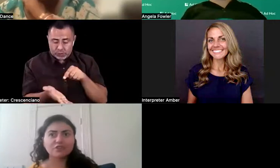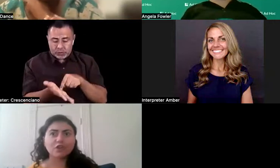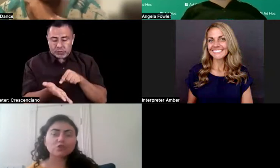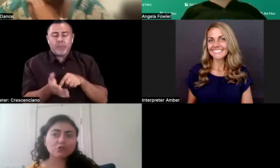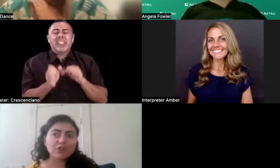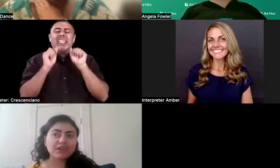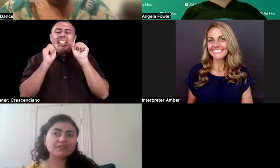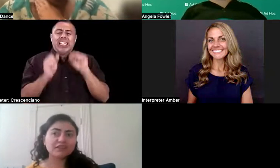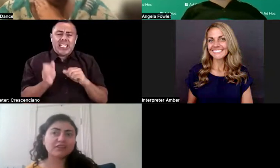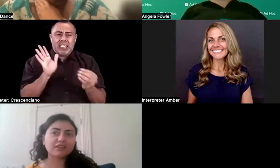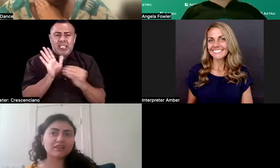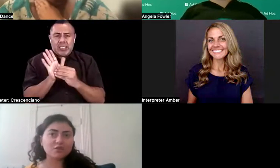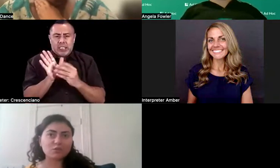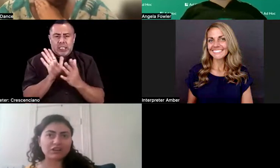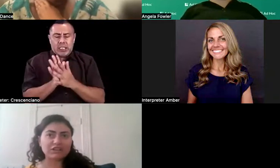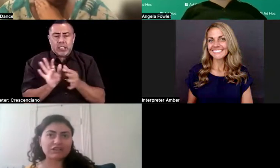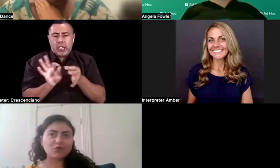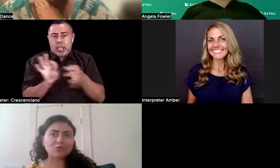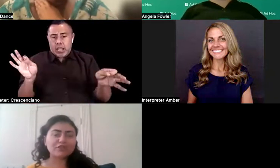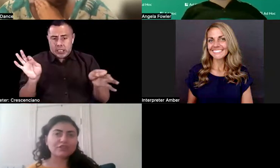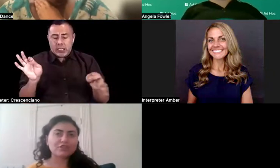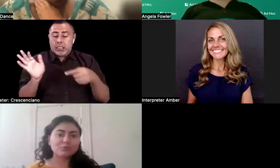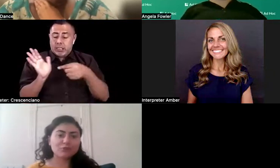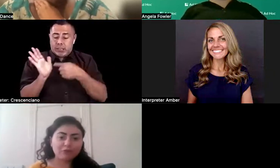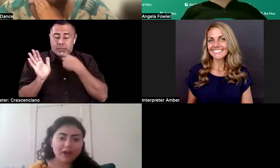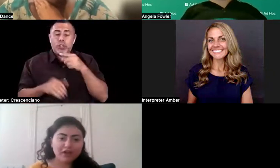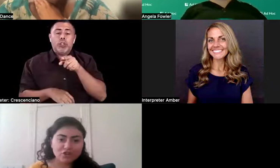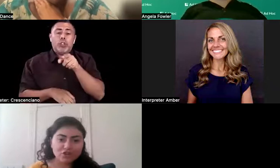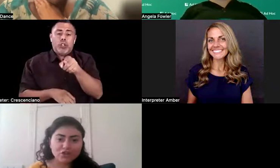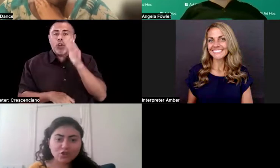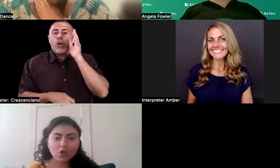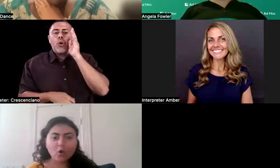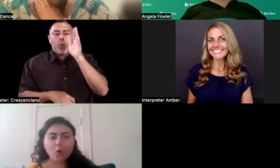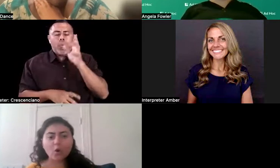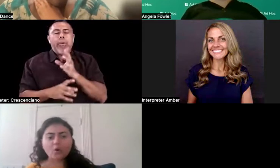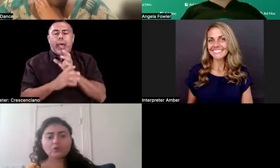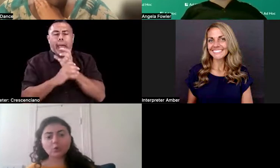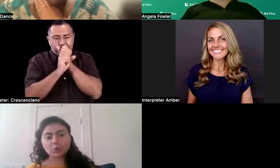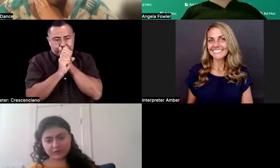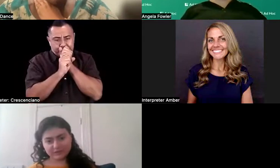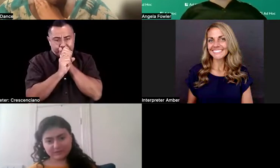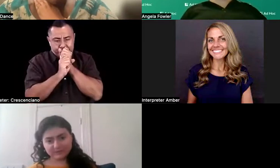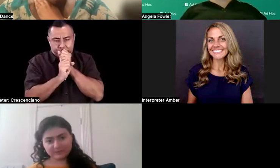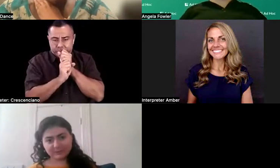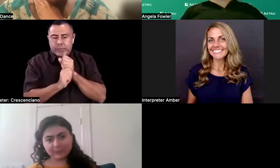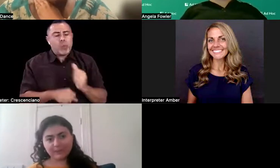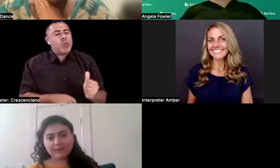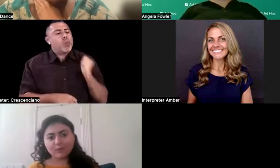that you can't tell anyone whether you were fired or you quit,